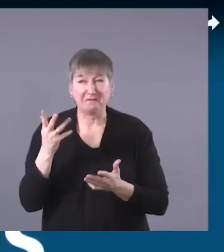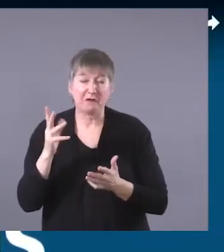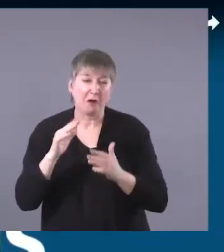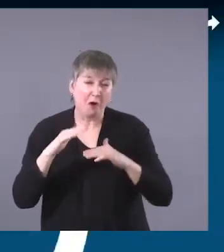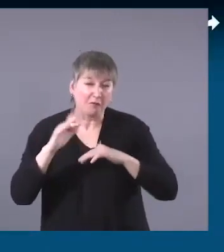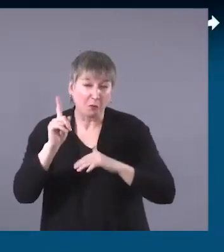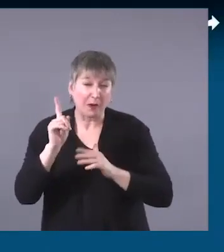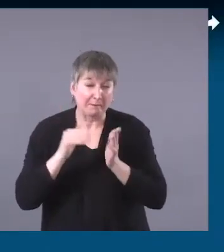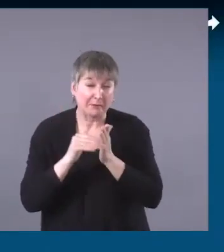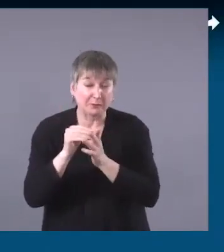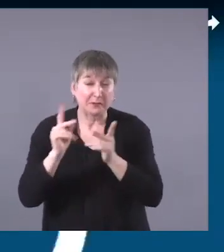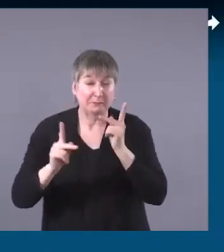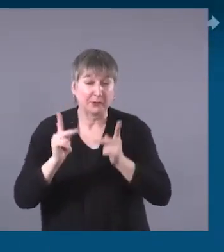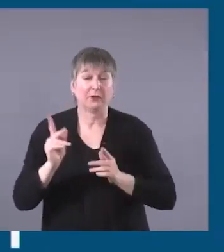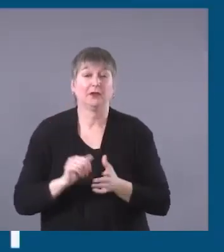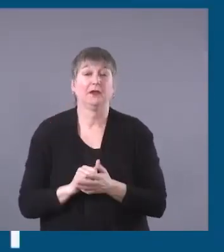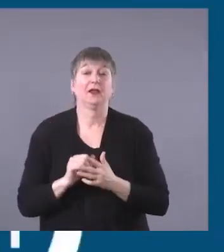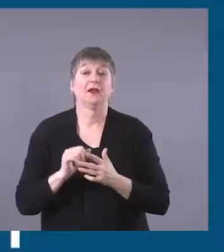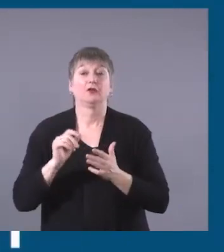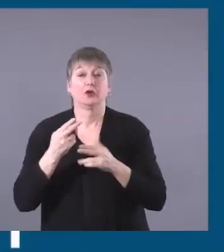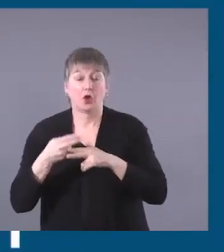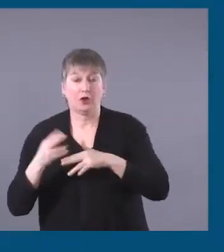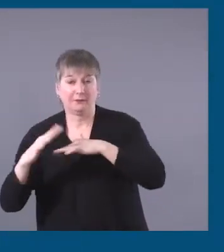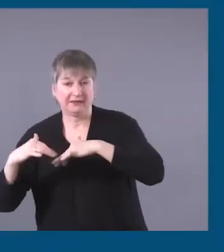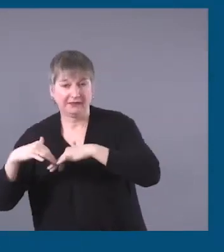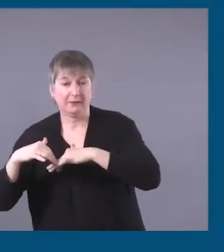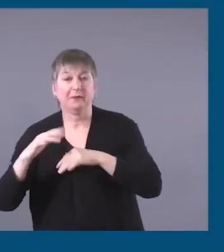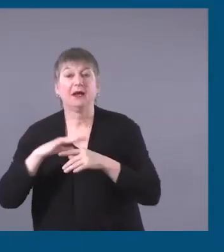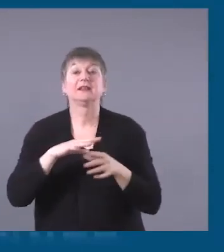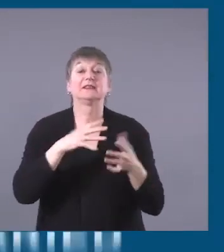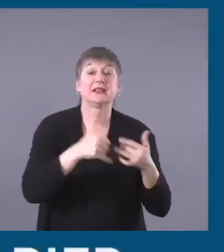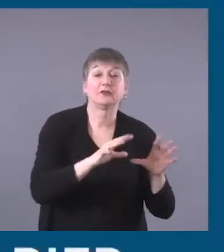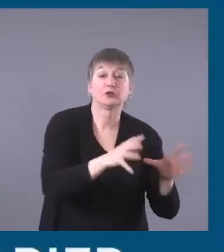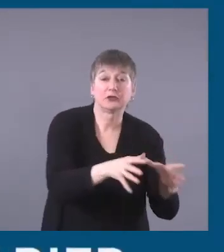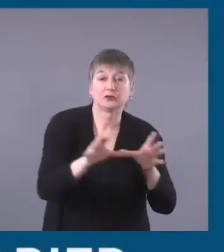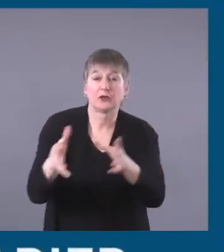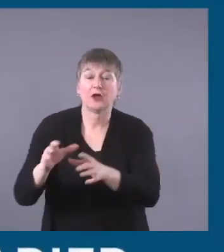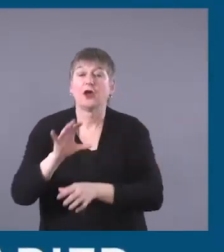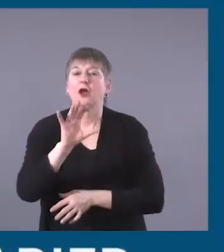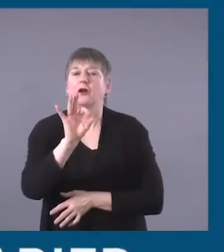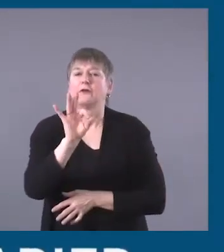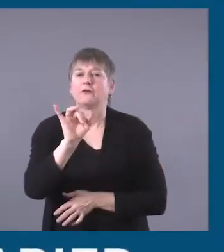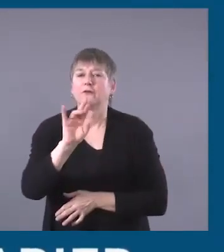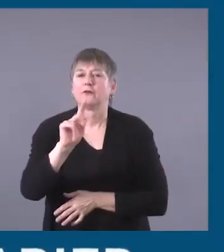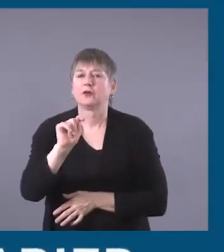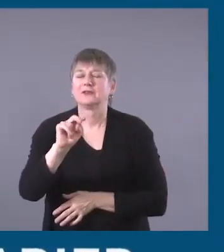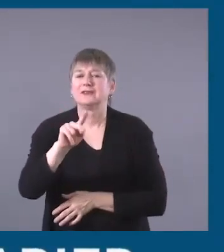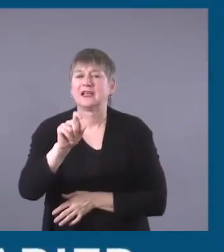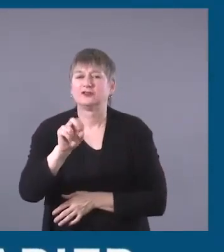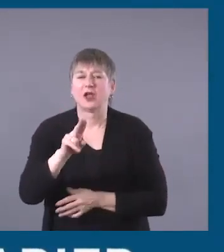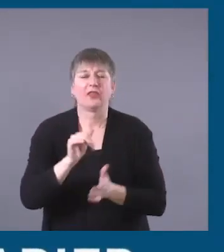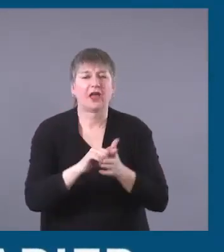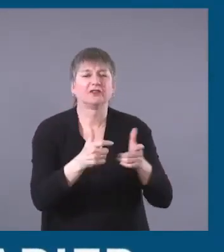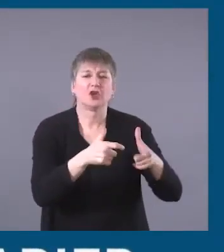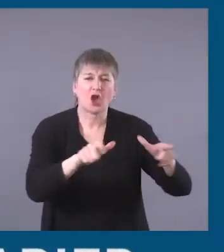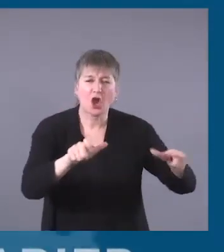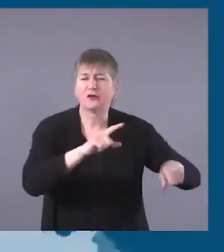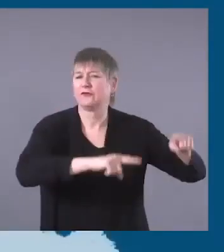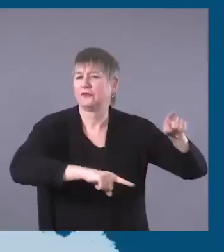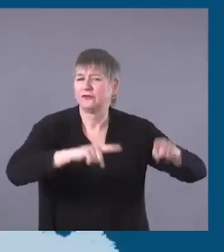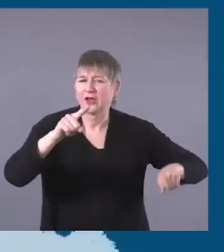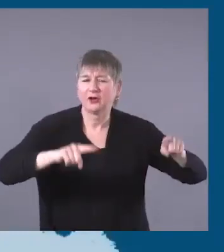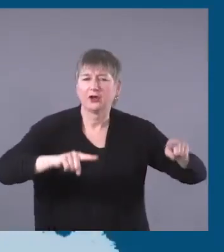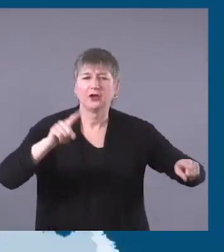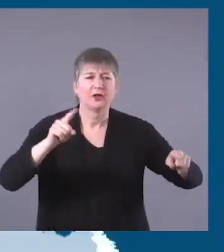term Indigenous, First Nations, Inuit, and Métis. First Nations is the largest and most varied group of Indigenous people, and they can be found